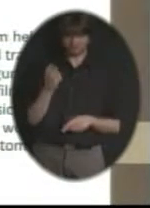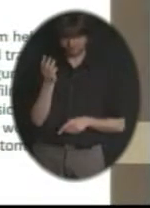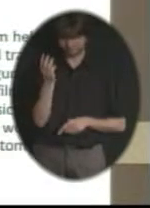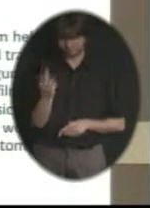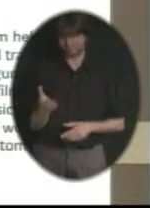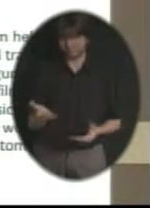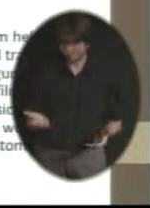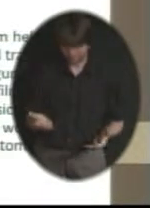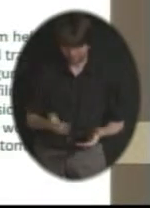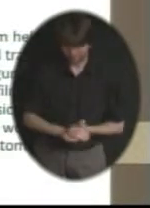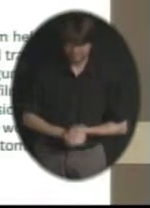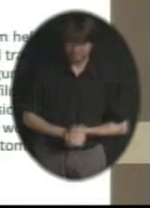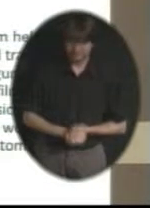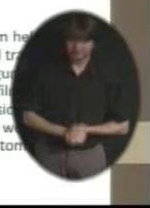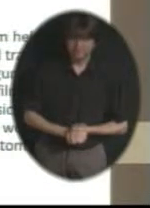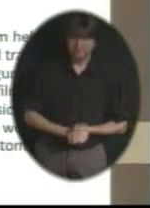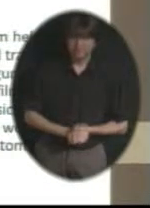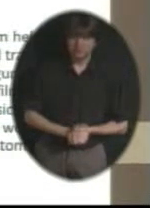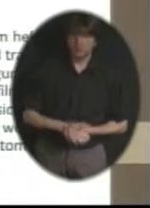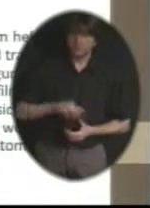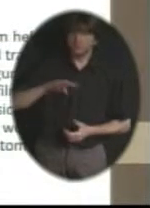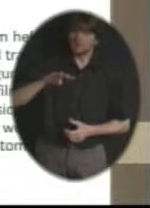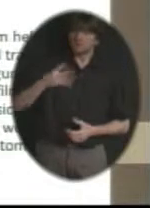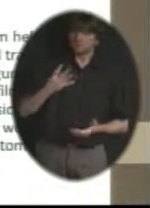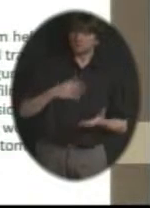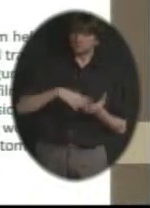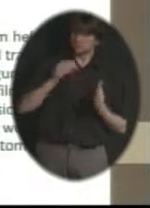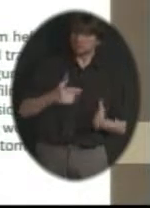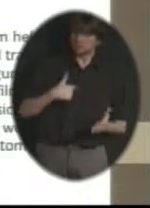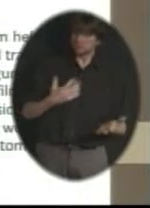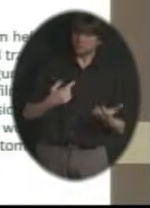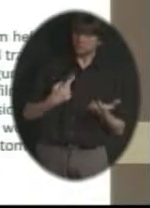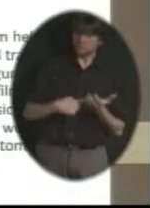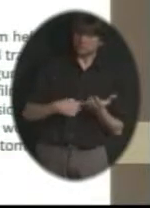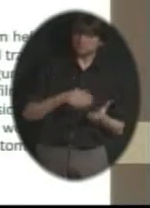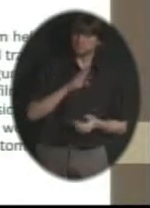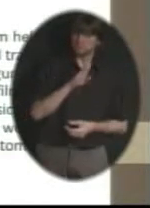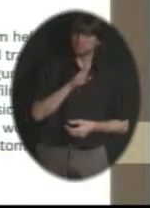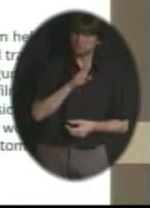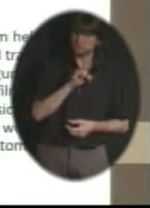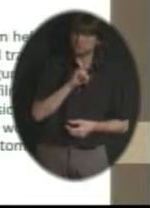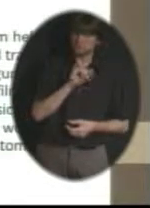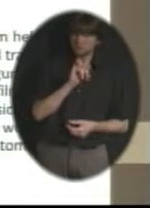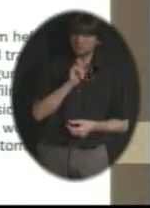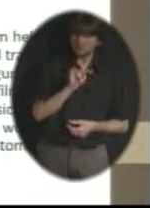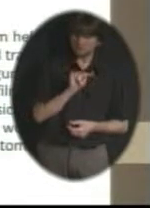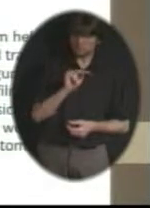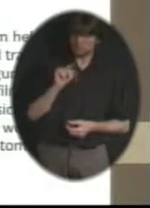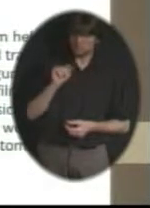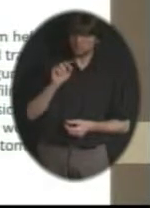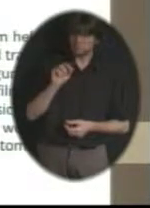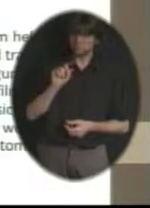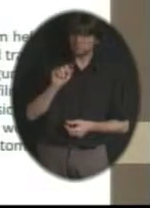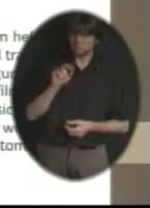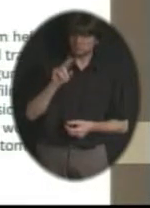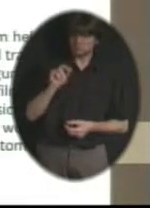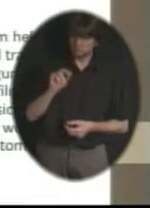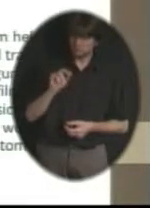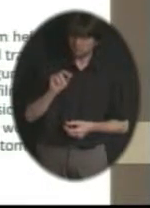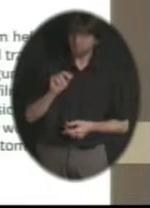So the fourth one that I wanted to kind of talk about is Brian Torturo, who came through the Ecom program at Olathe Northwest.